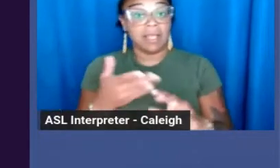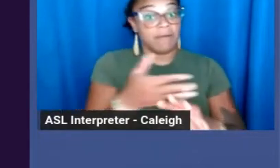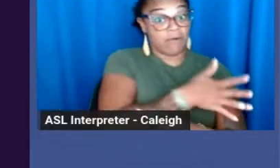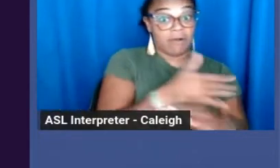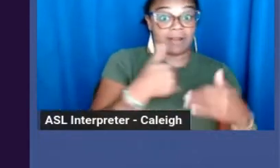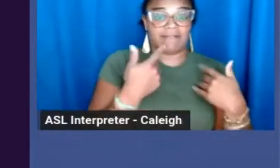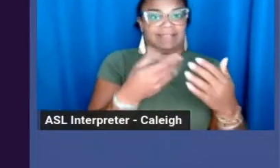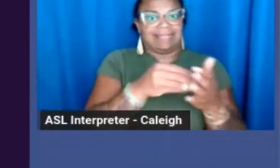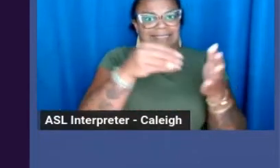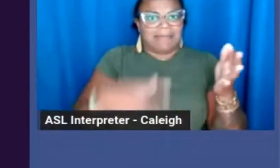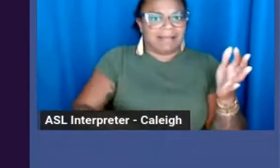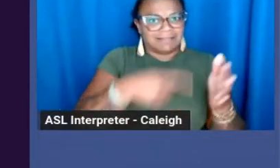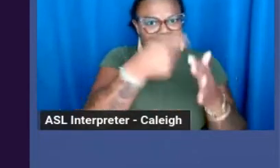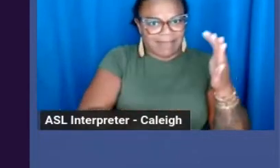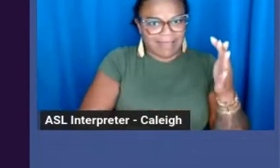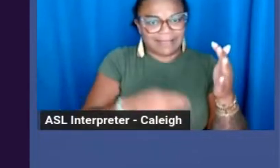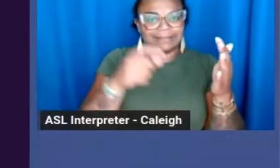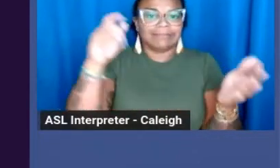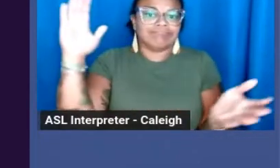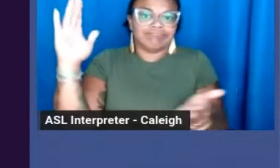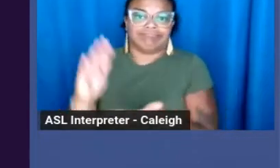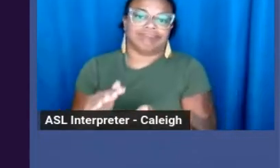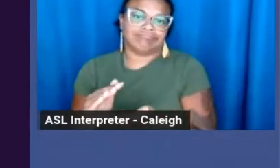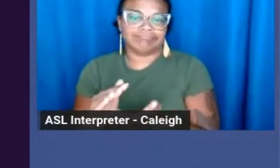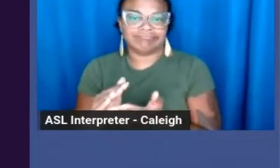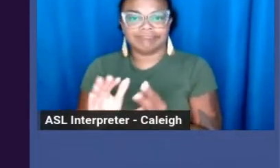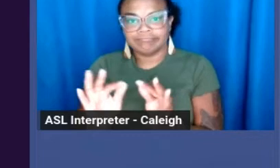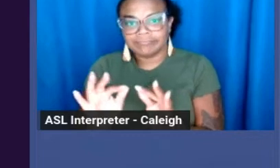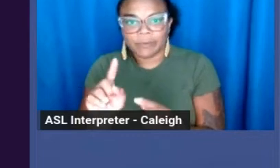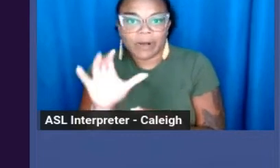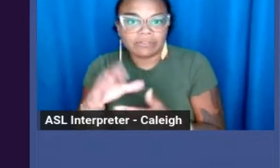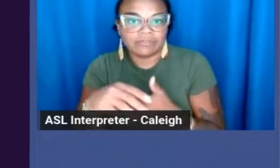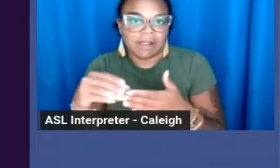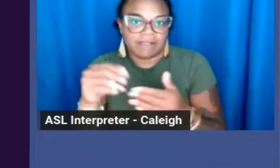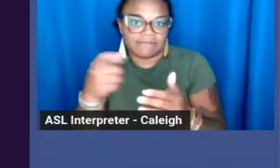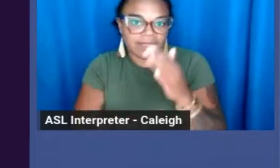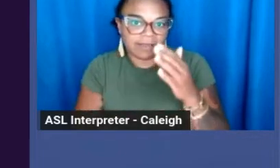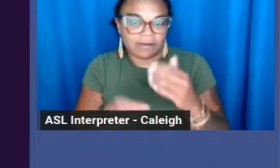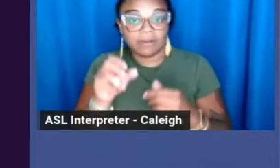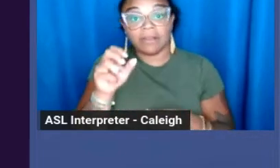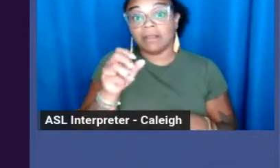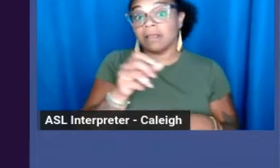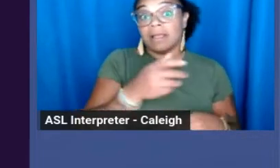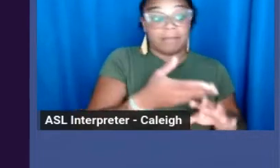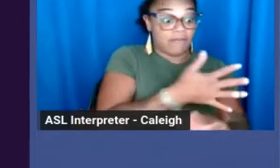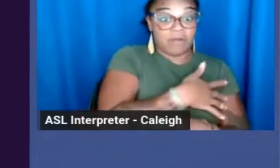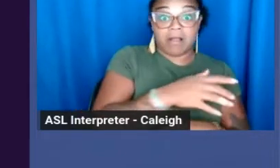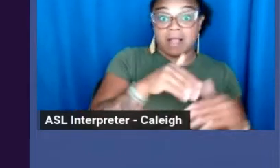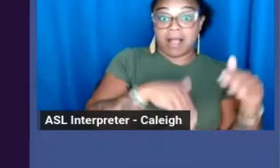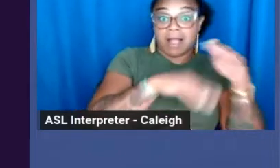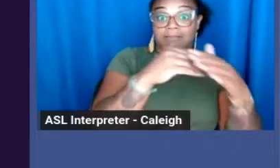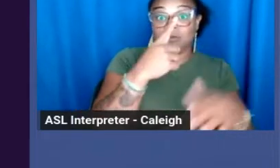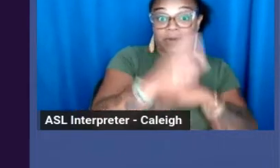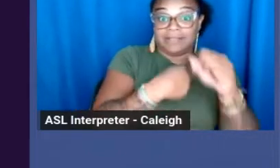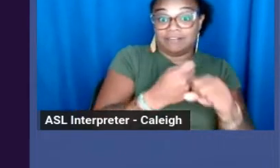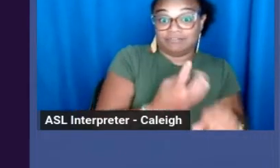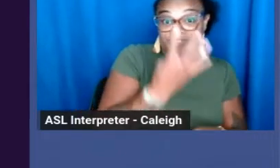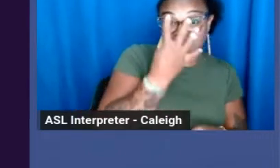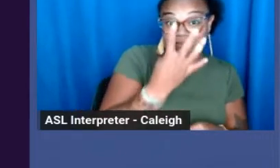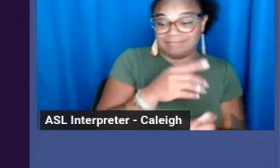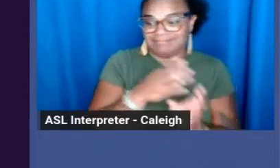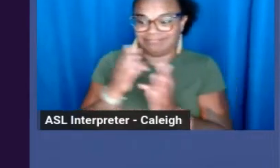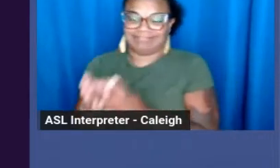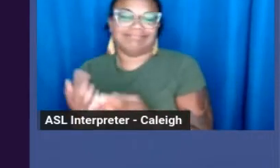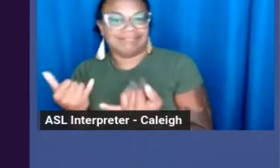down to a small $100 fine. And instead of up to one year in jail, it comes with no jail time.